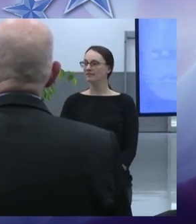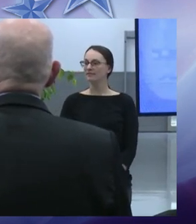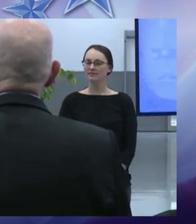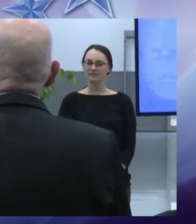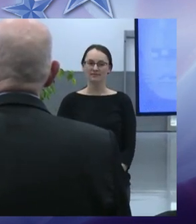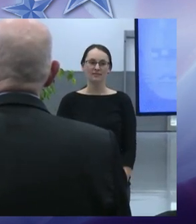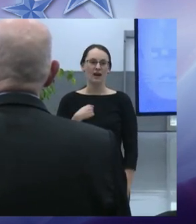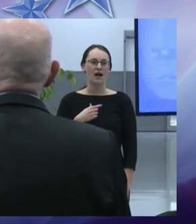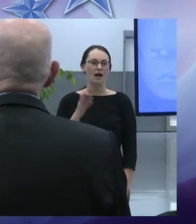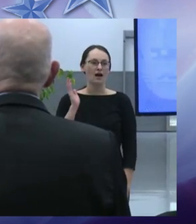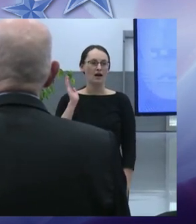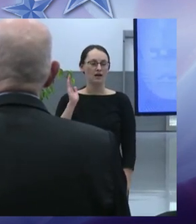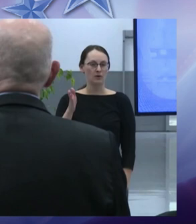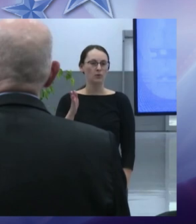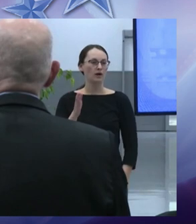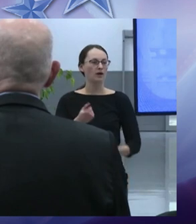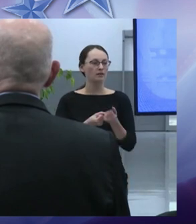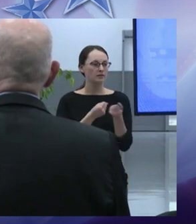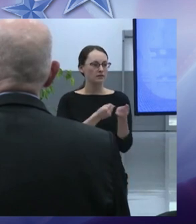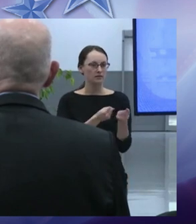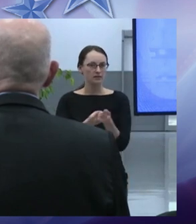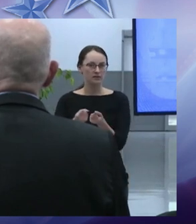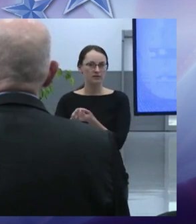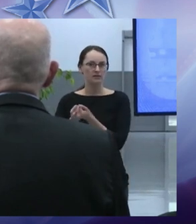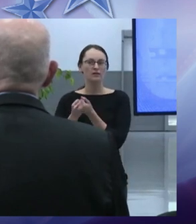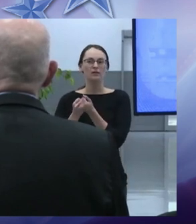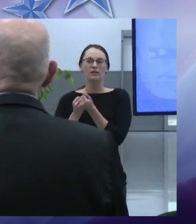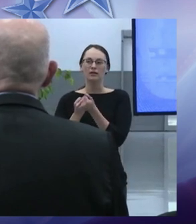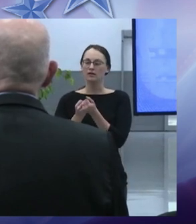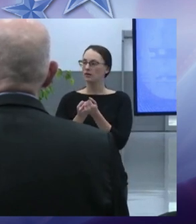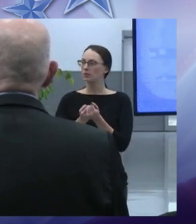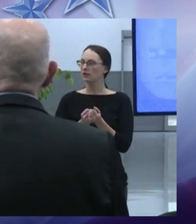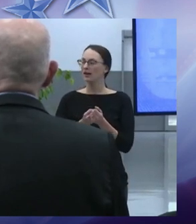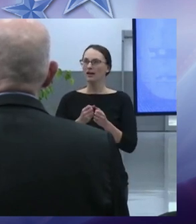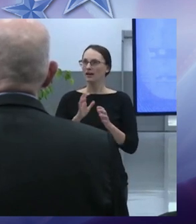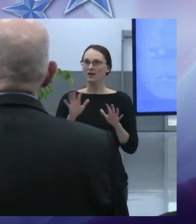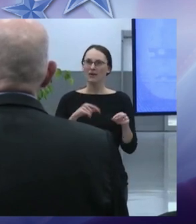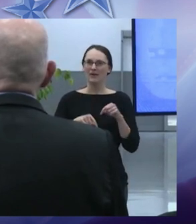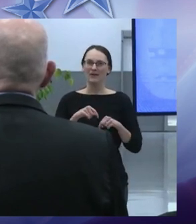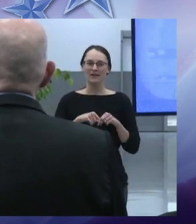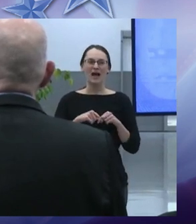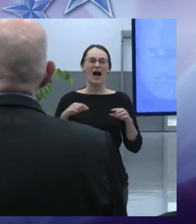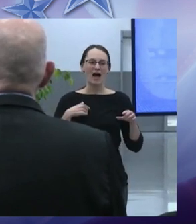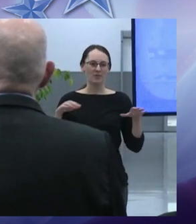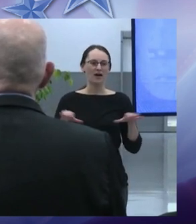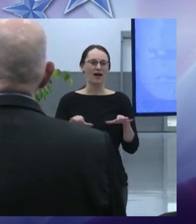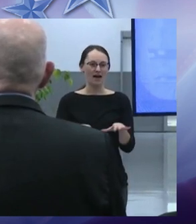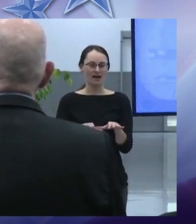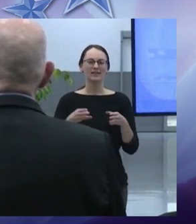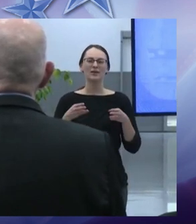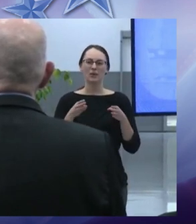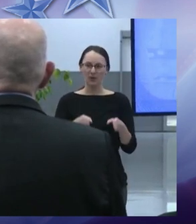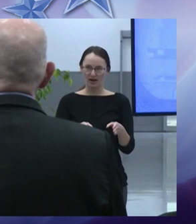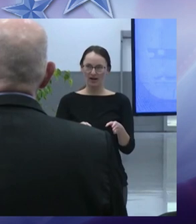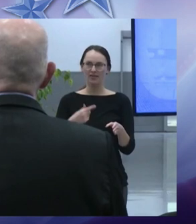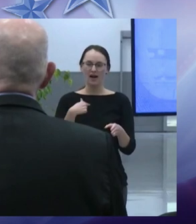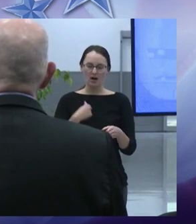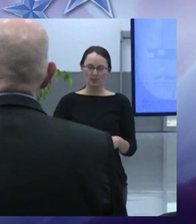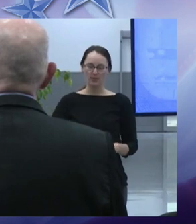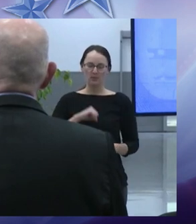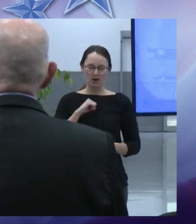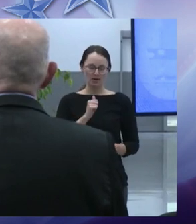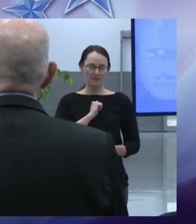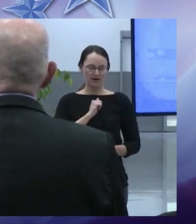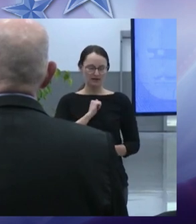I will act in such a way that I will be college and career, I mean, I will act in such a way that I will be proud of